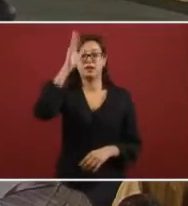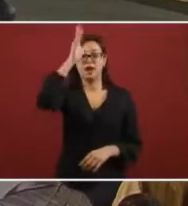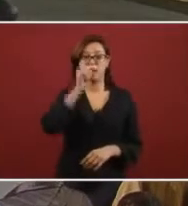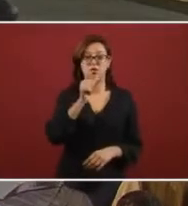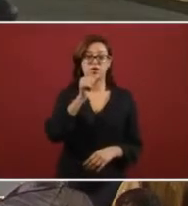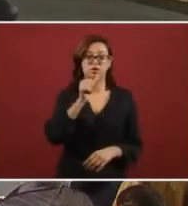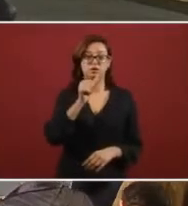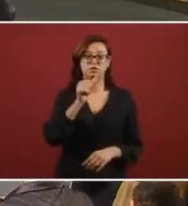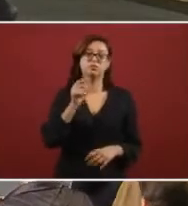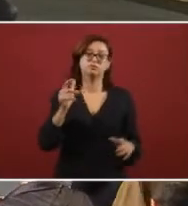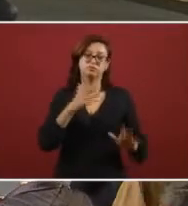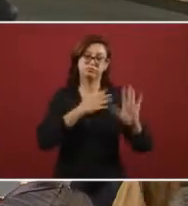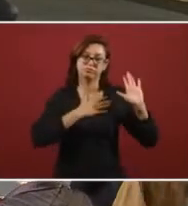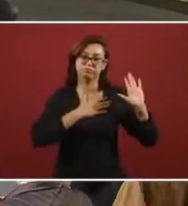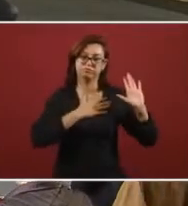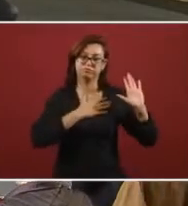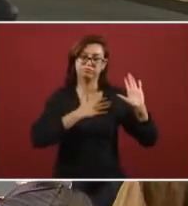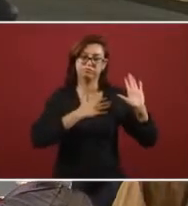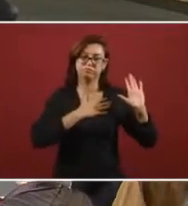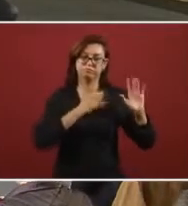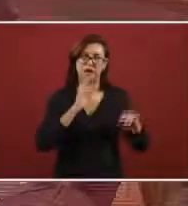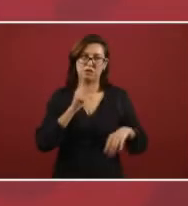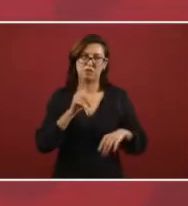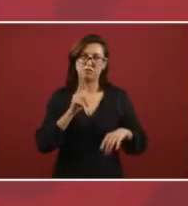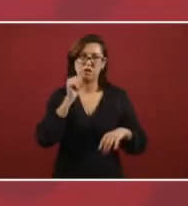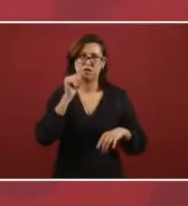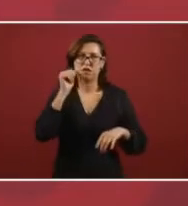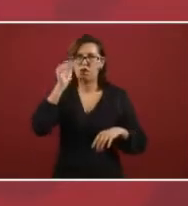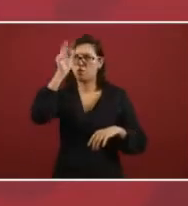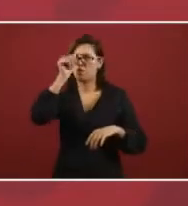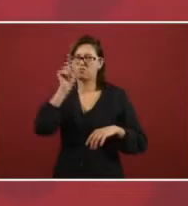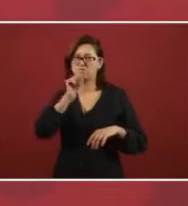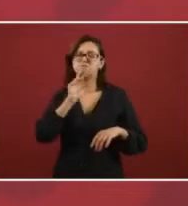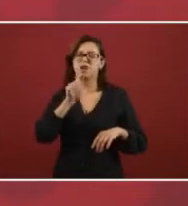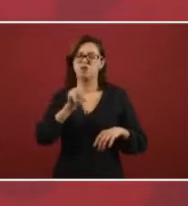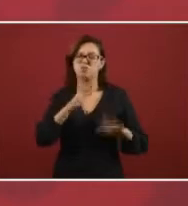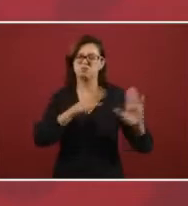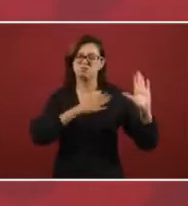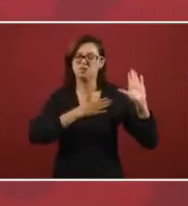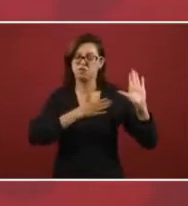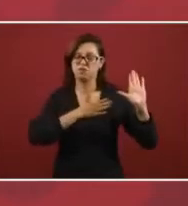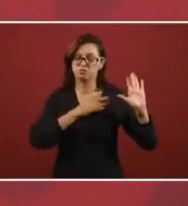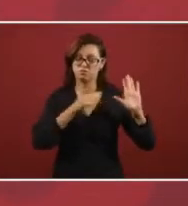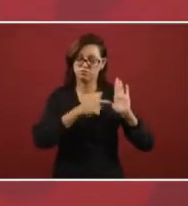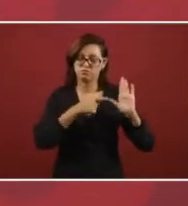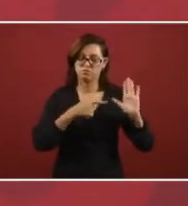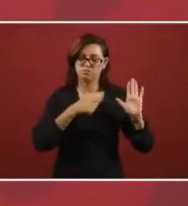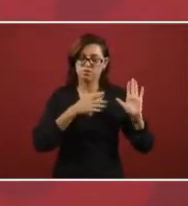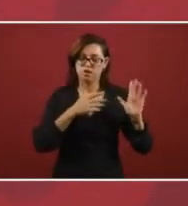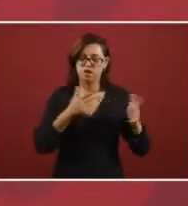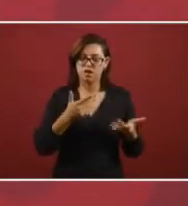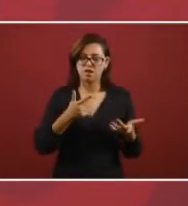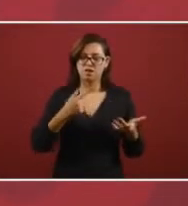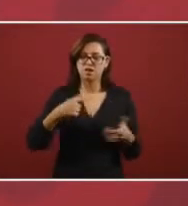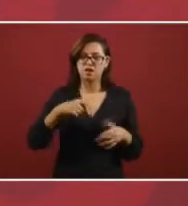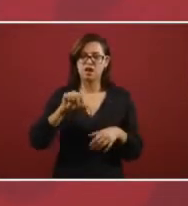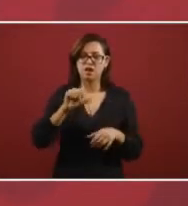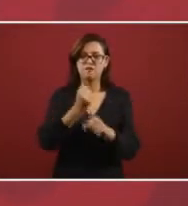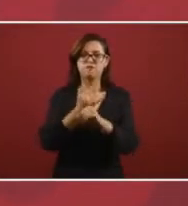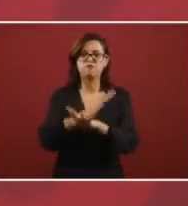as we agreed yesterday or like I promised better said to give you information